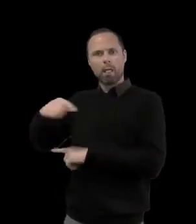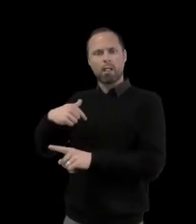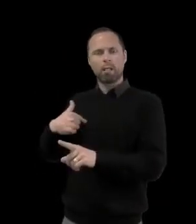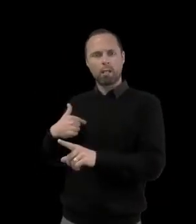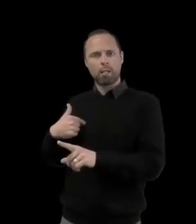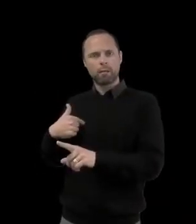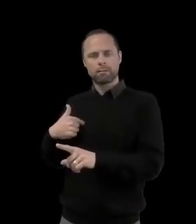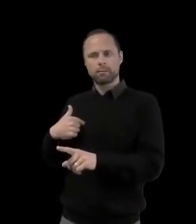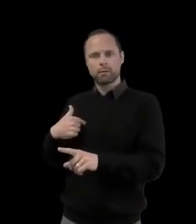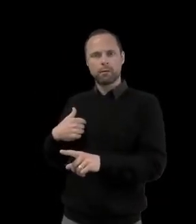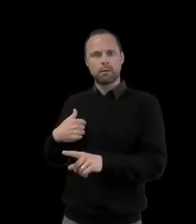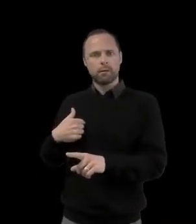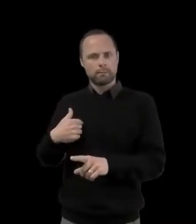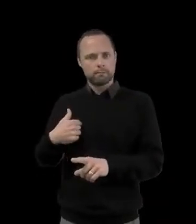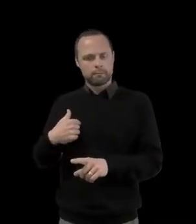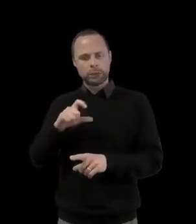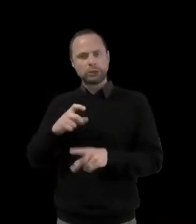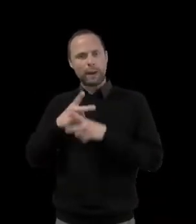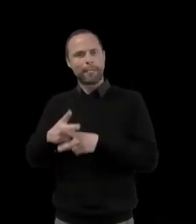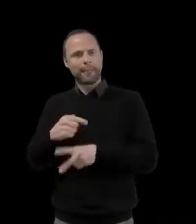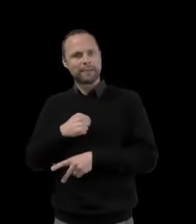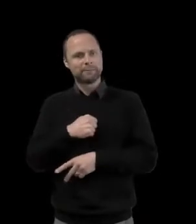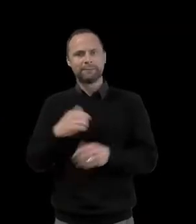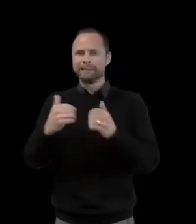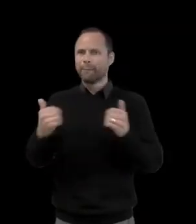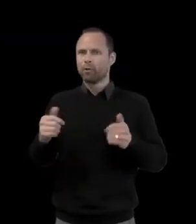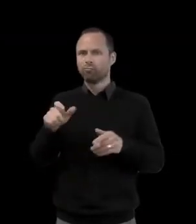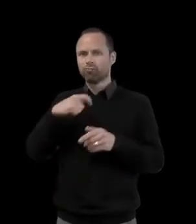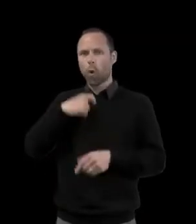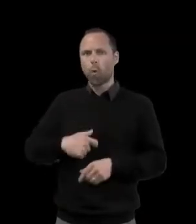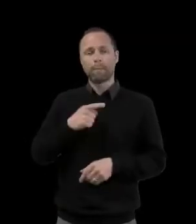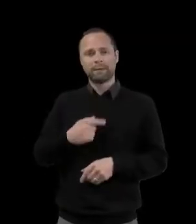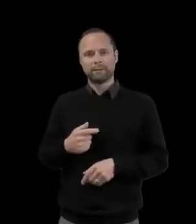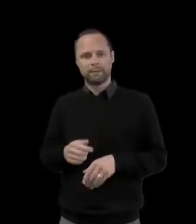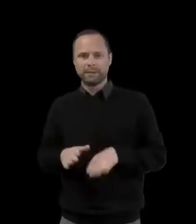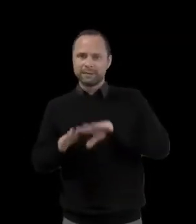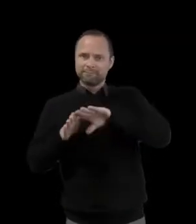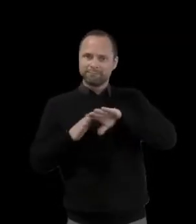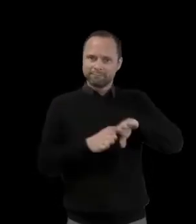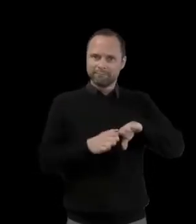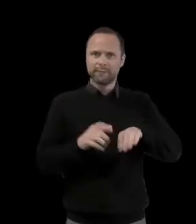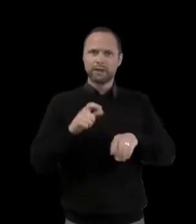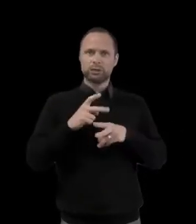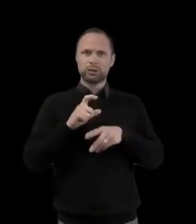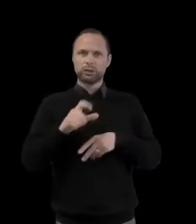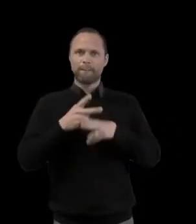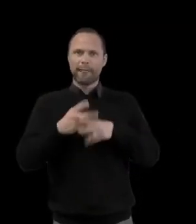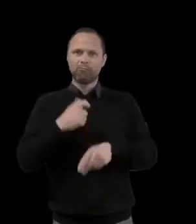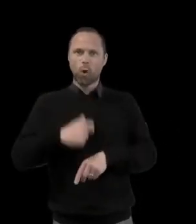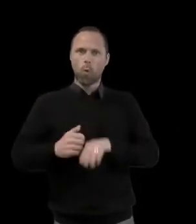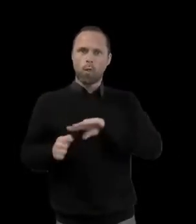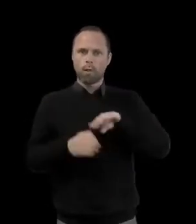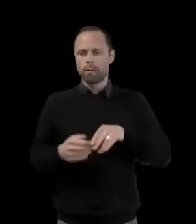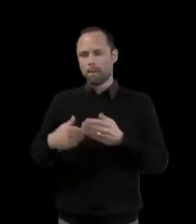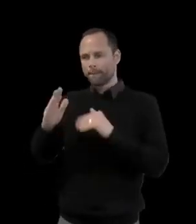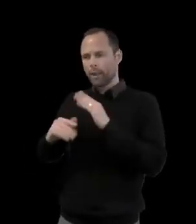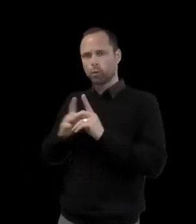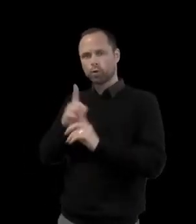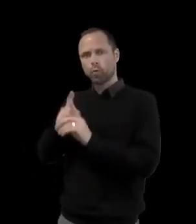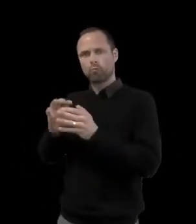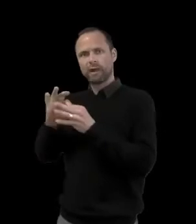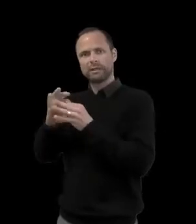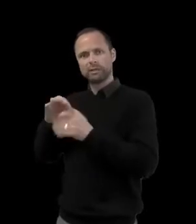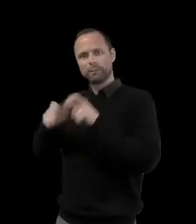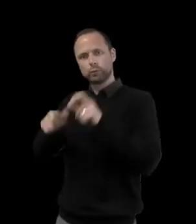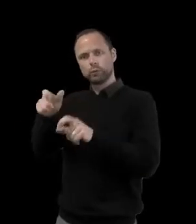chaplain. But for now, I've had to put that to the side and focus on building one-to-one relationships with the students. And that's